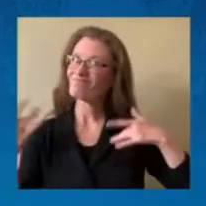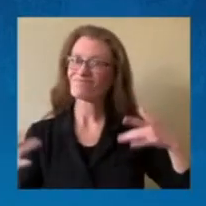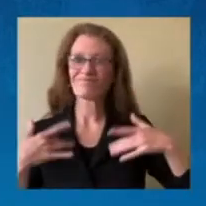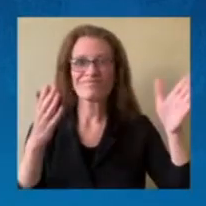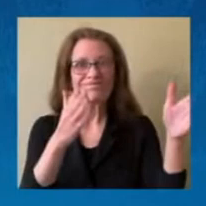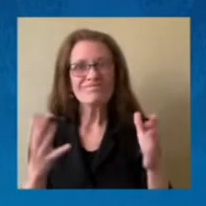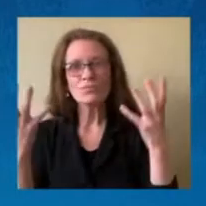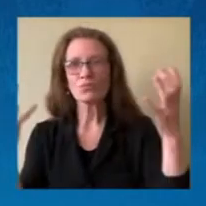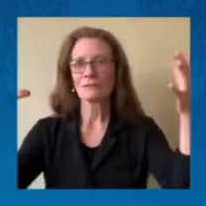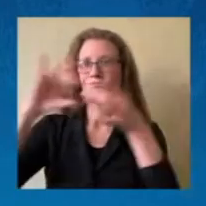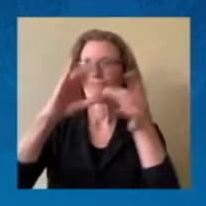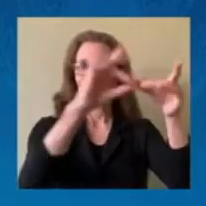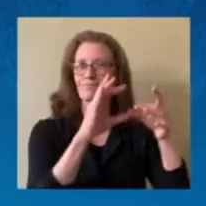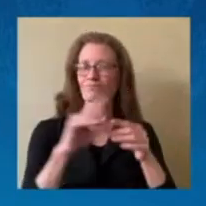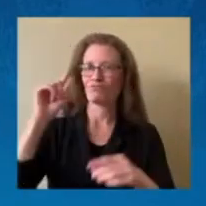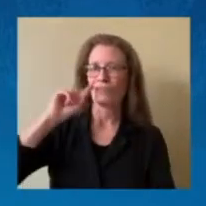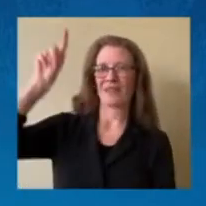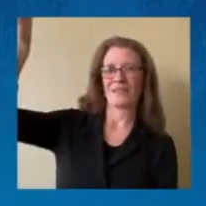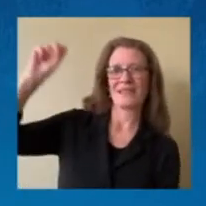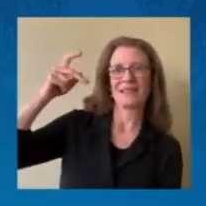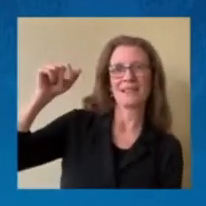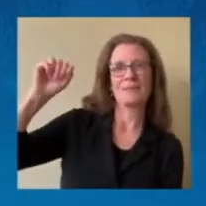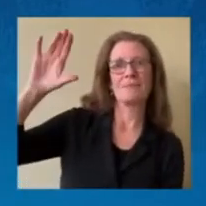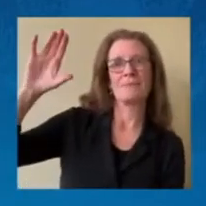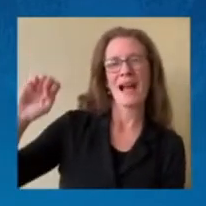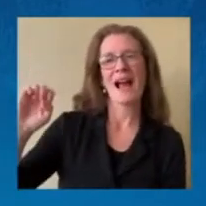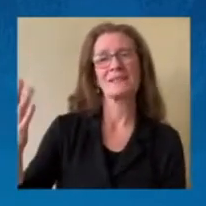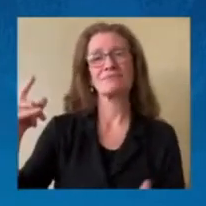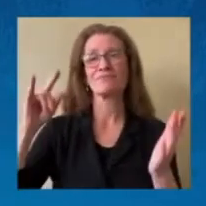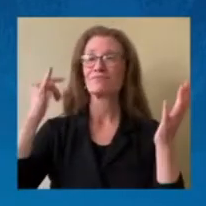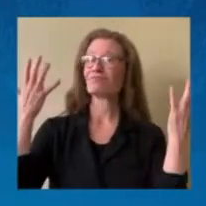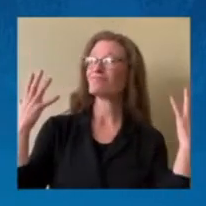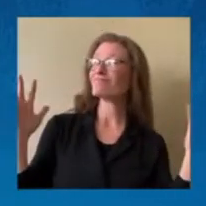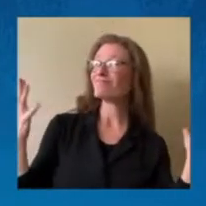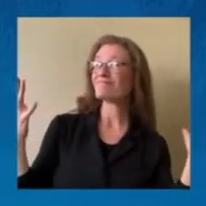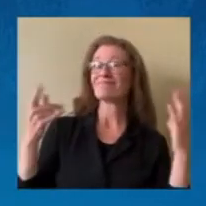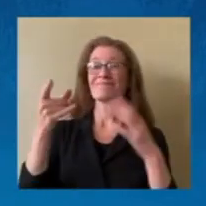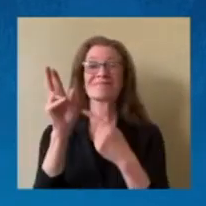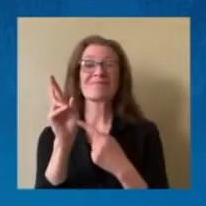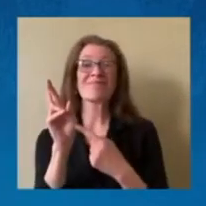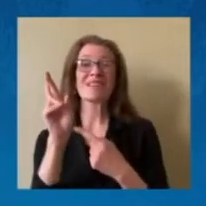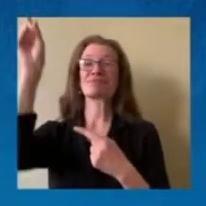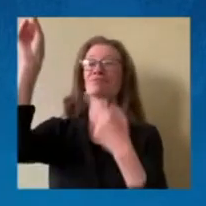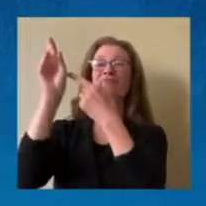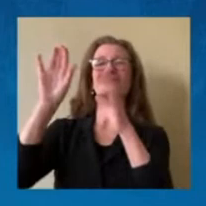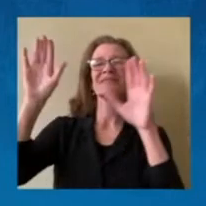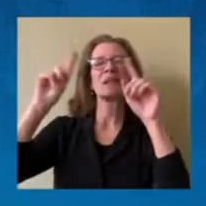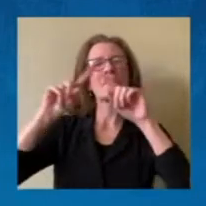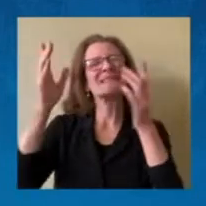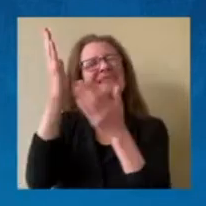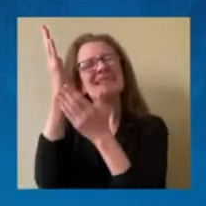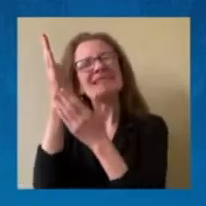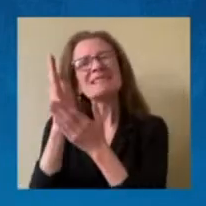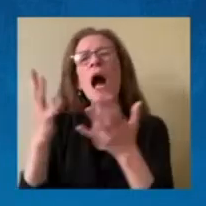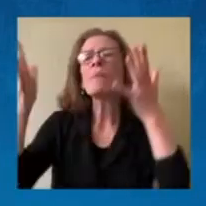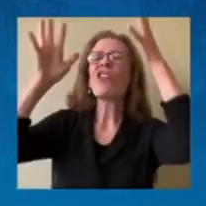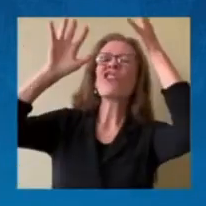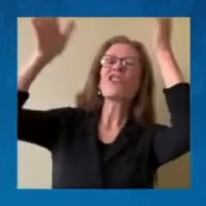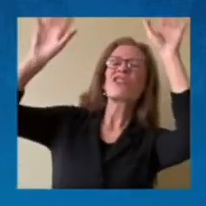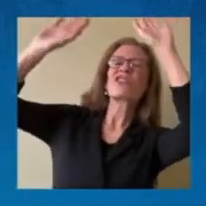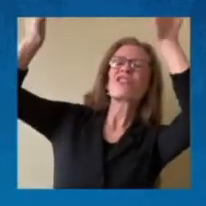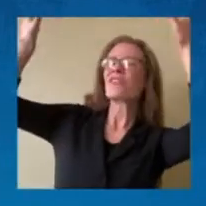-functional items that are allowed into space in the first place, trying to take a broader view on all of the different